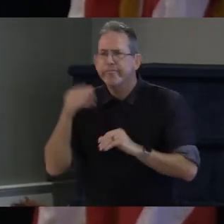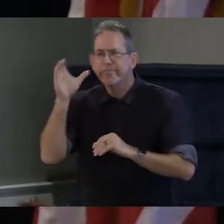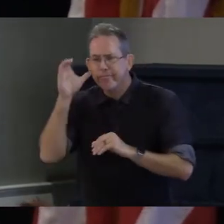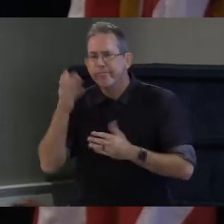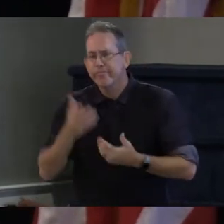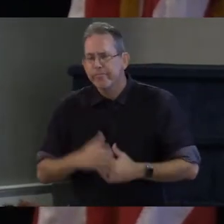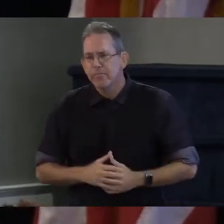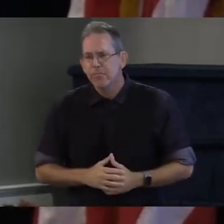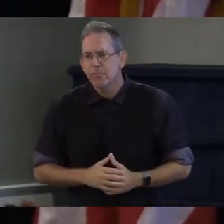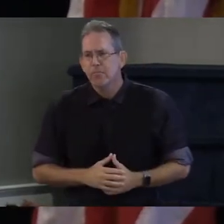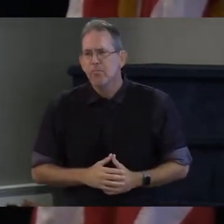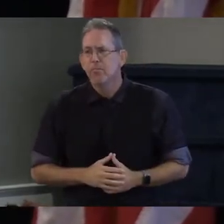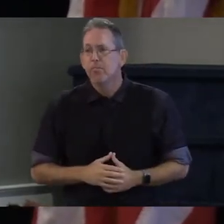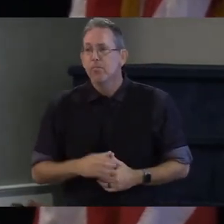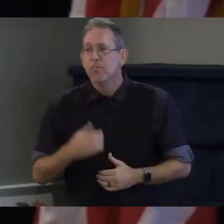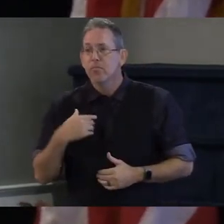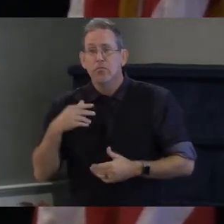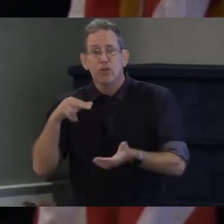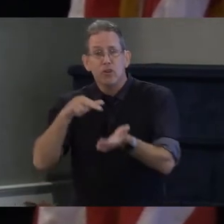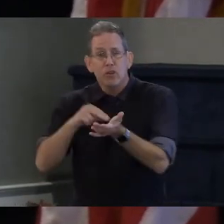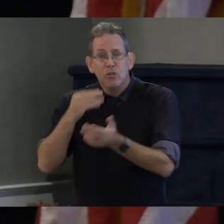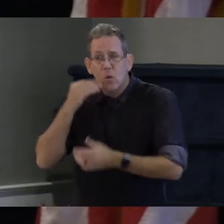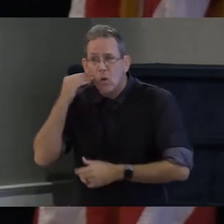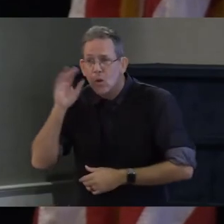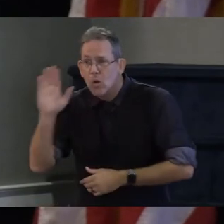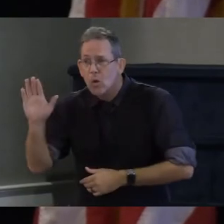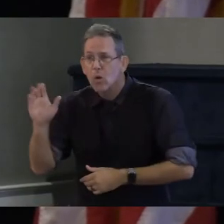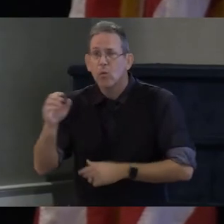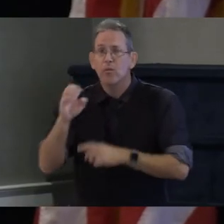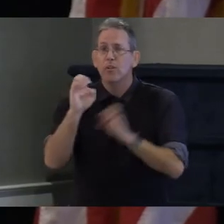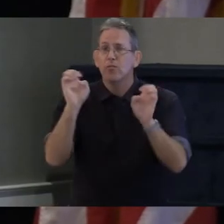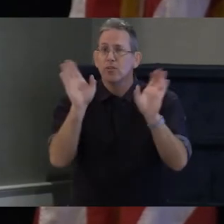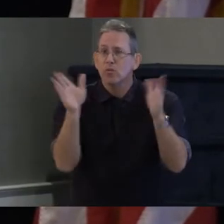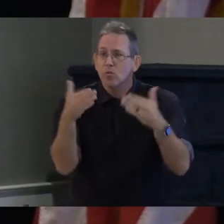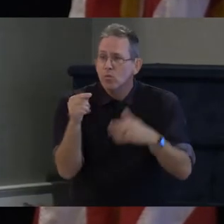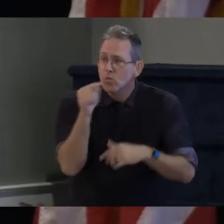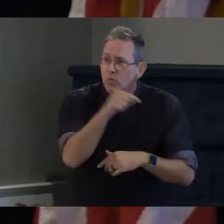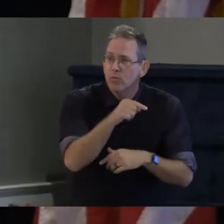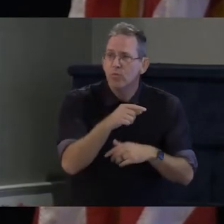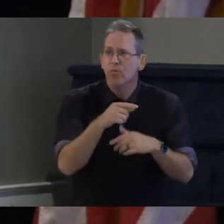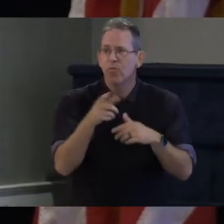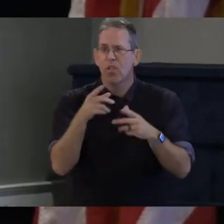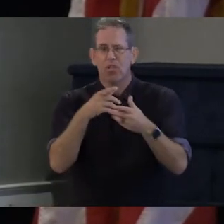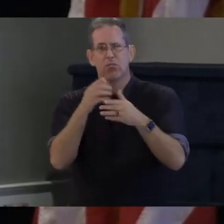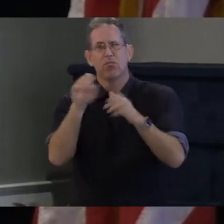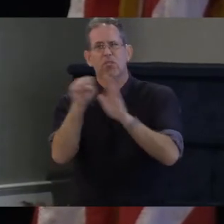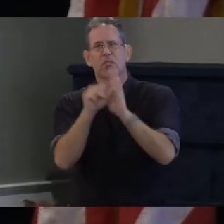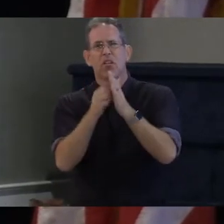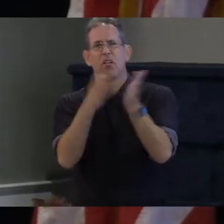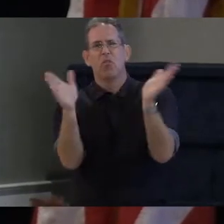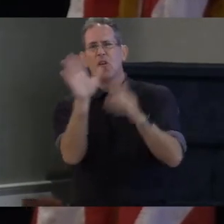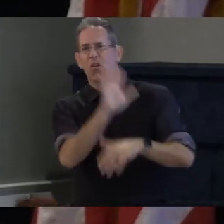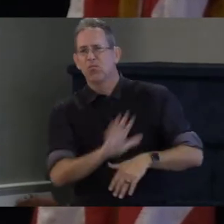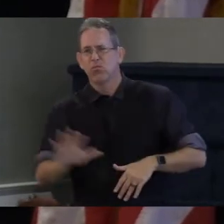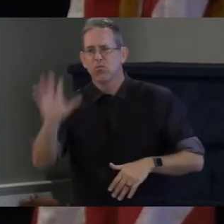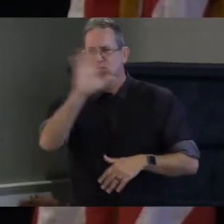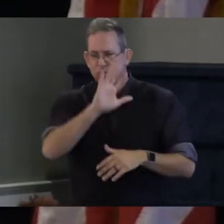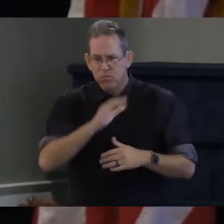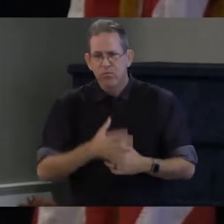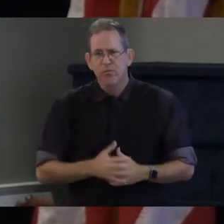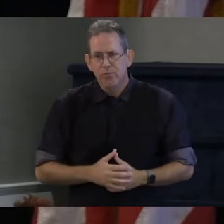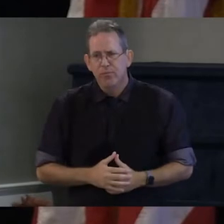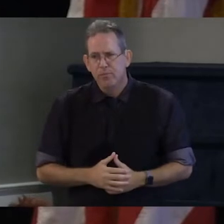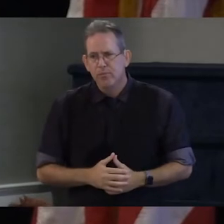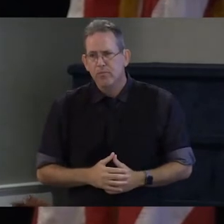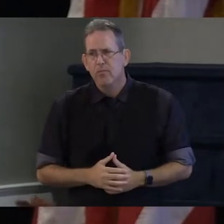facility whether they're in the er no matter what we're talking about in the state of vermont there's an even greater shortage of people